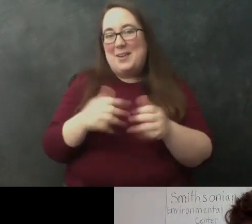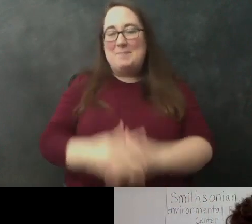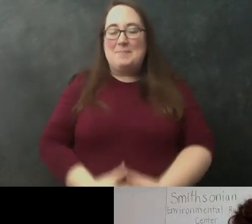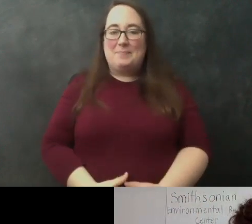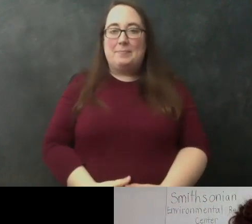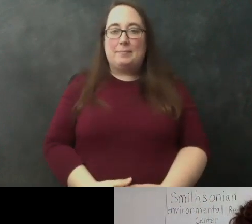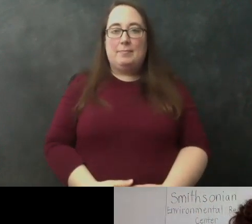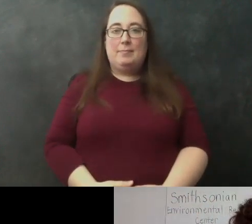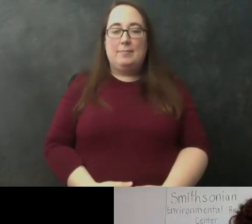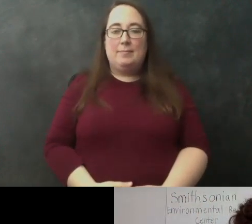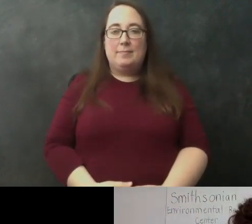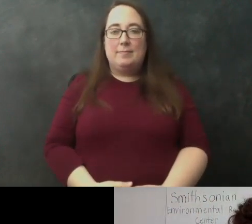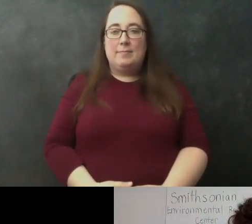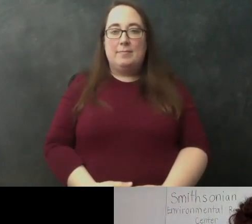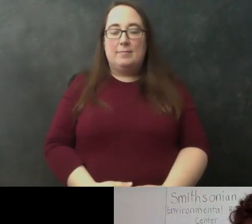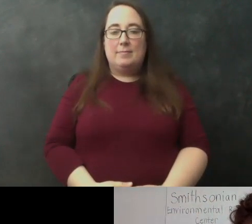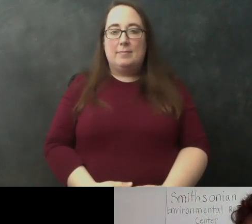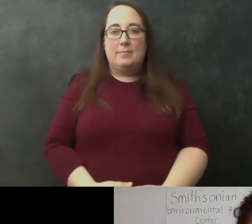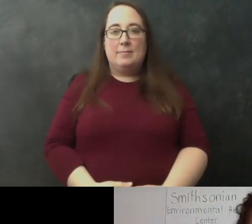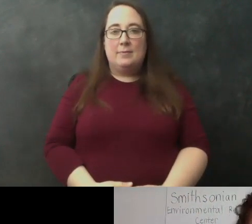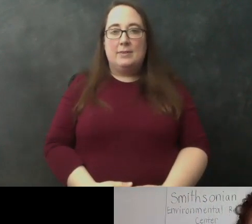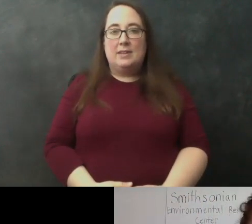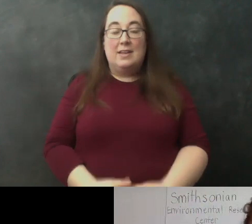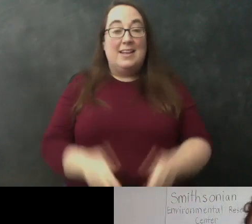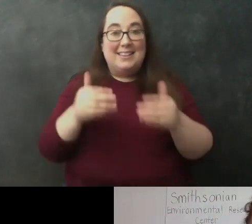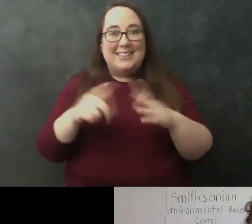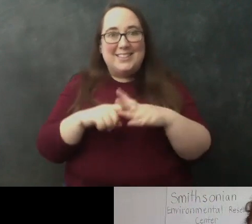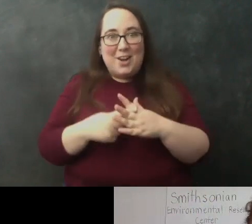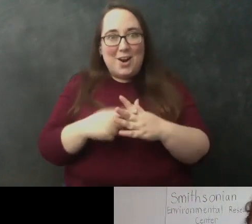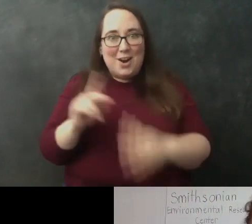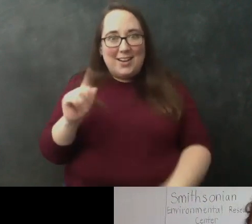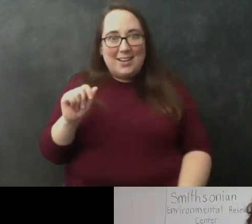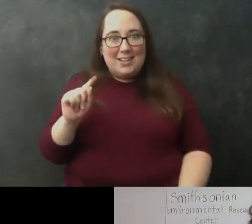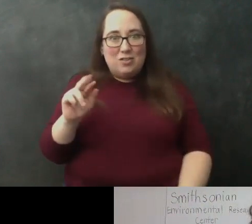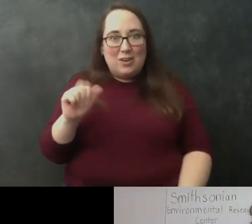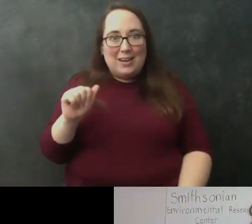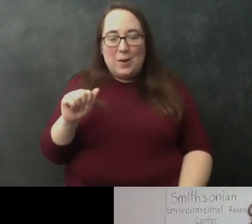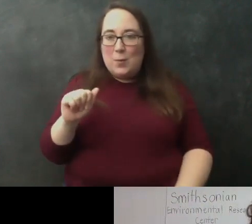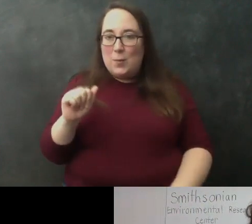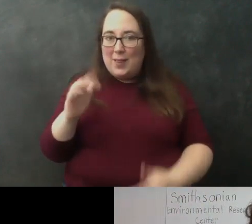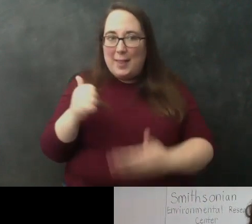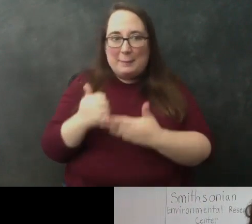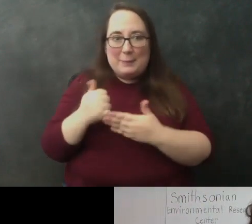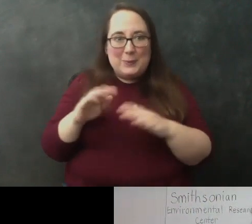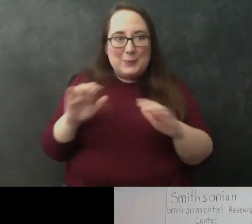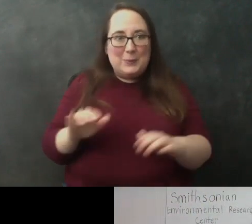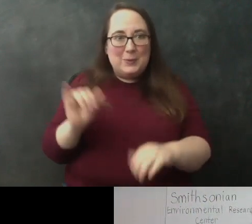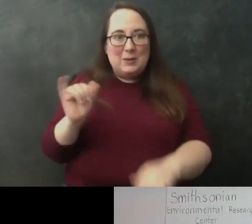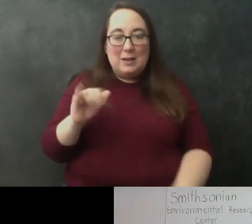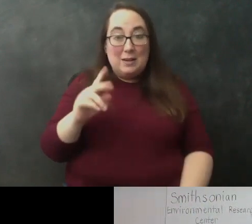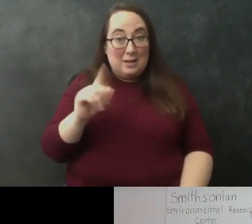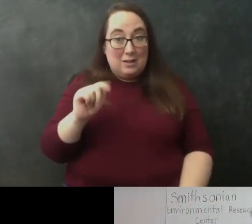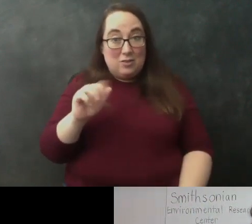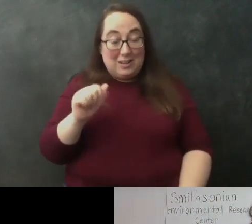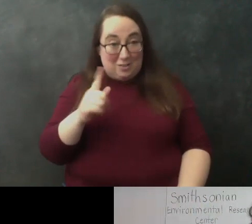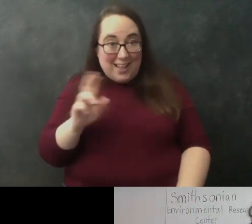okay all right so let's get let's get started and katrina katrina is going to be joining us doing this as well so katrina are you are